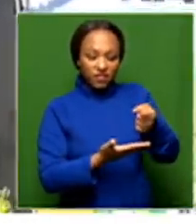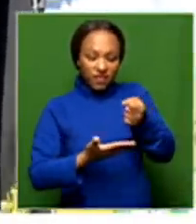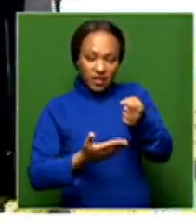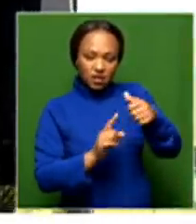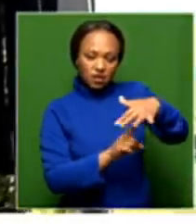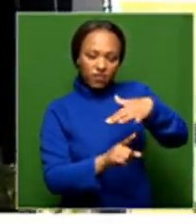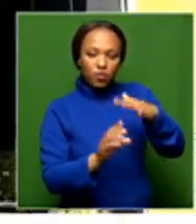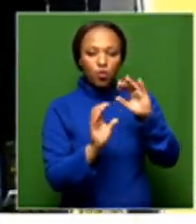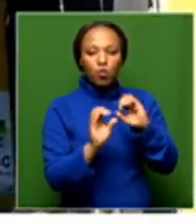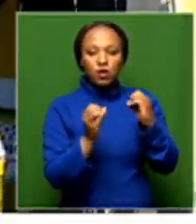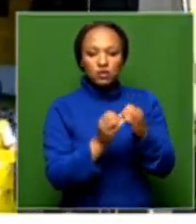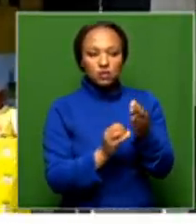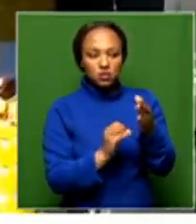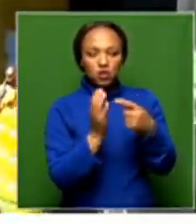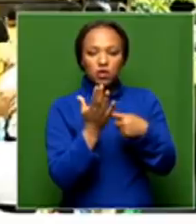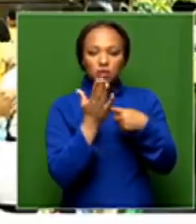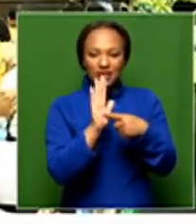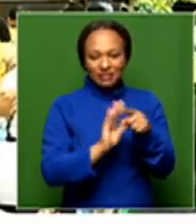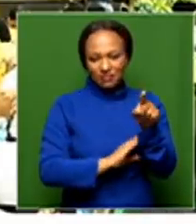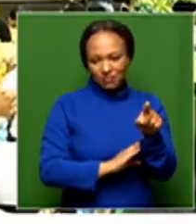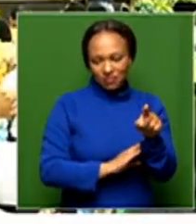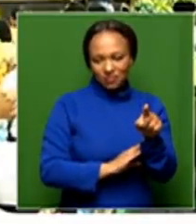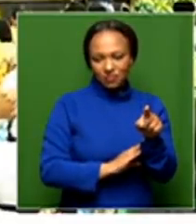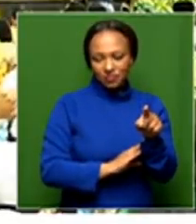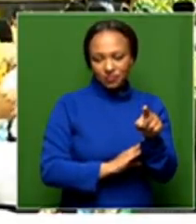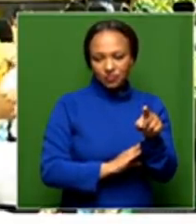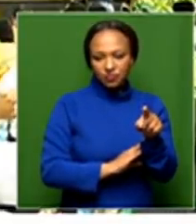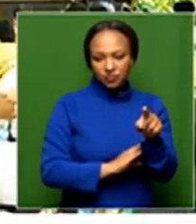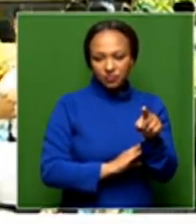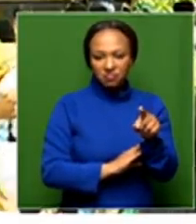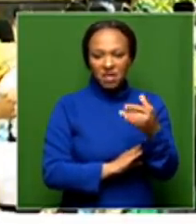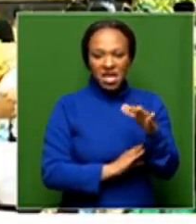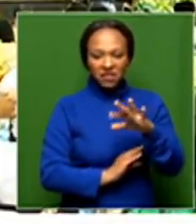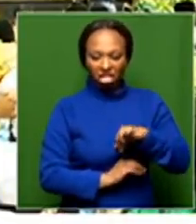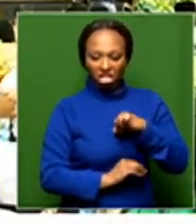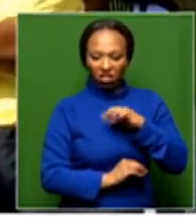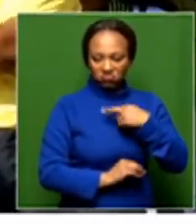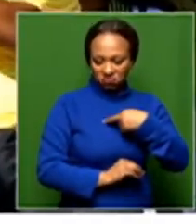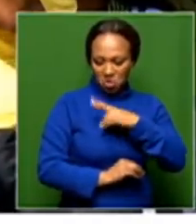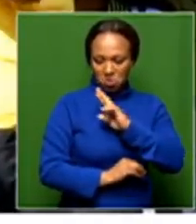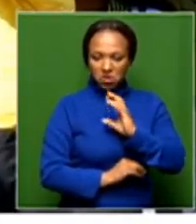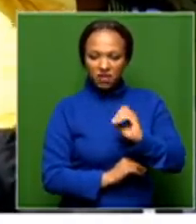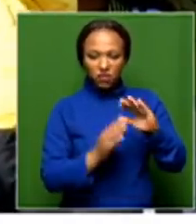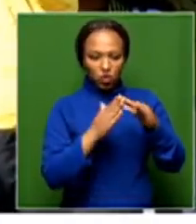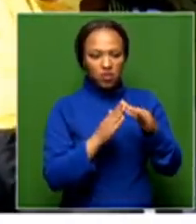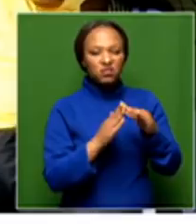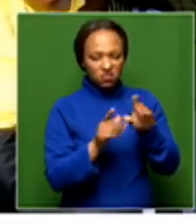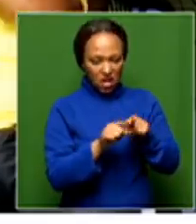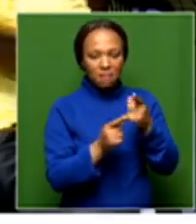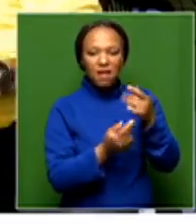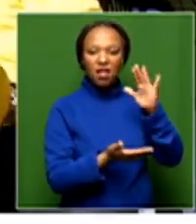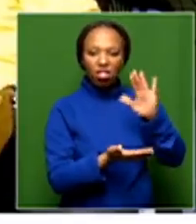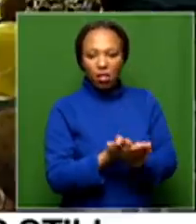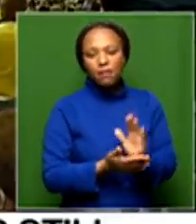for organisations that demonstrate, you know, an arrogance towards society would dry up. Okay.